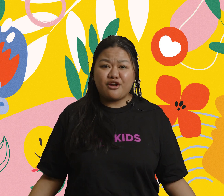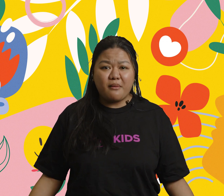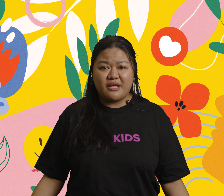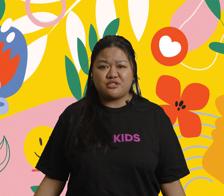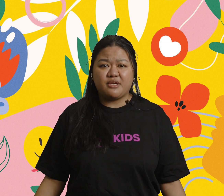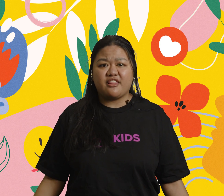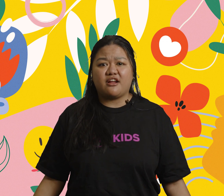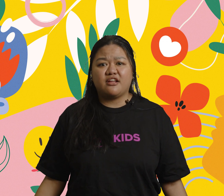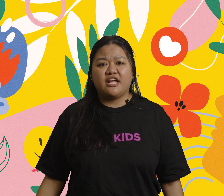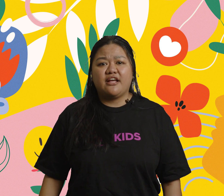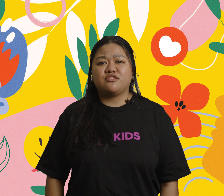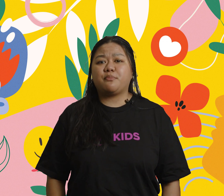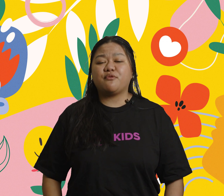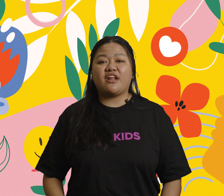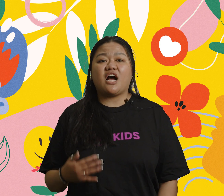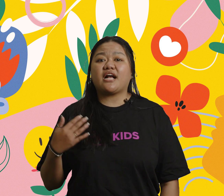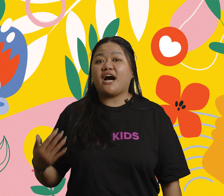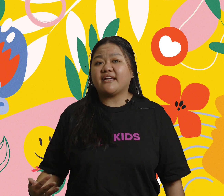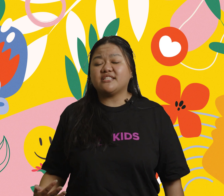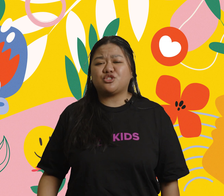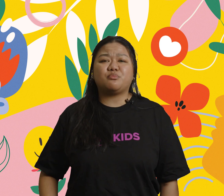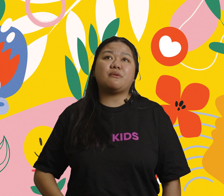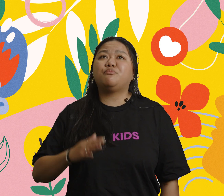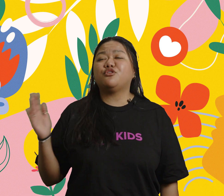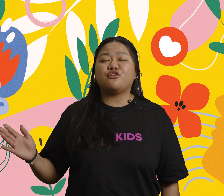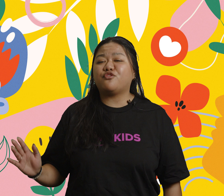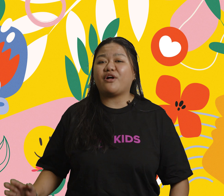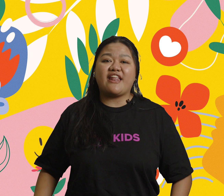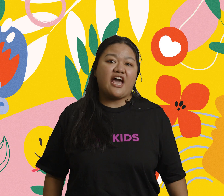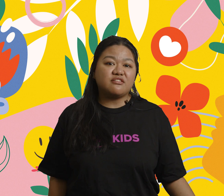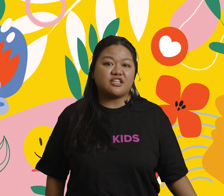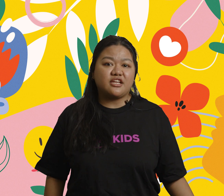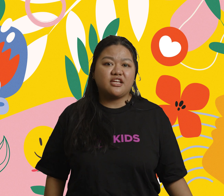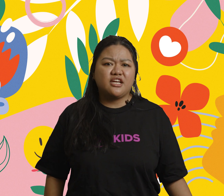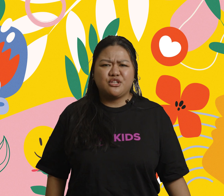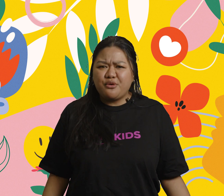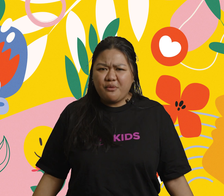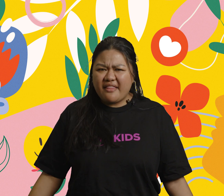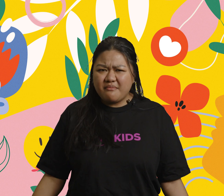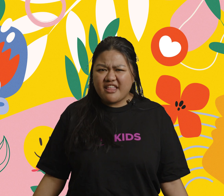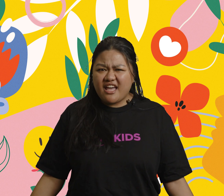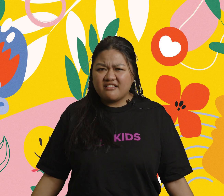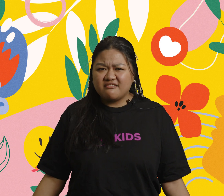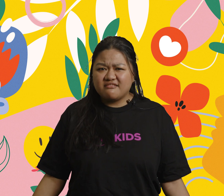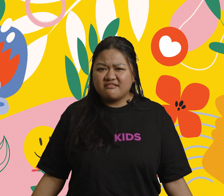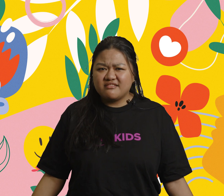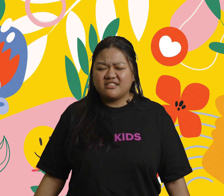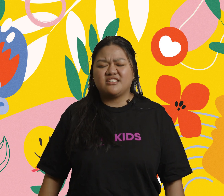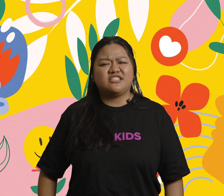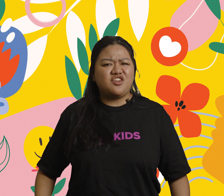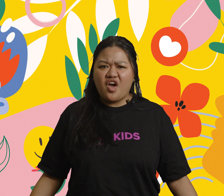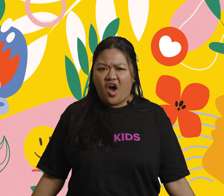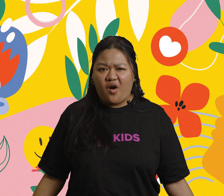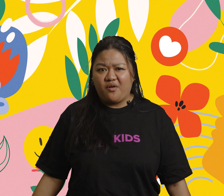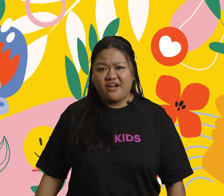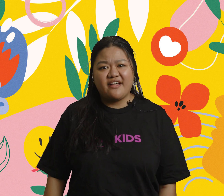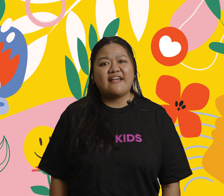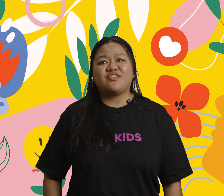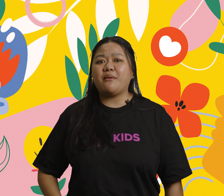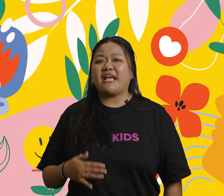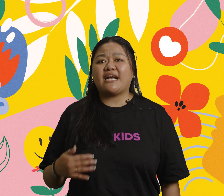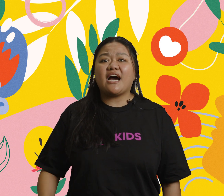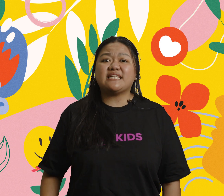that are not meant to be there. They prevent our gardens to be beautiful and healthy. Do we want them there? No.